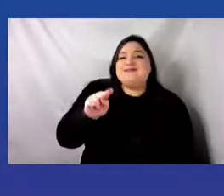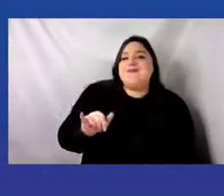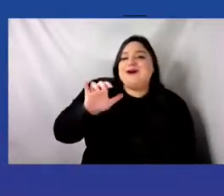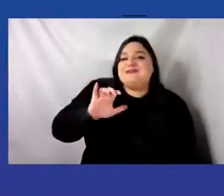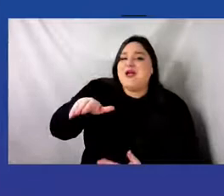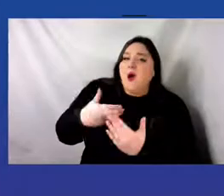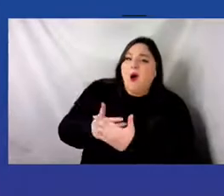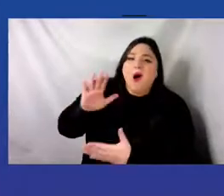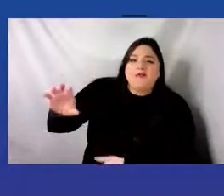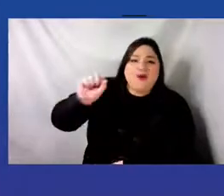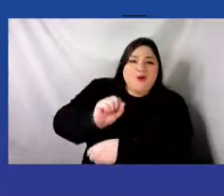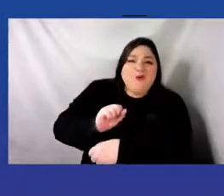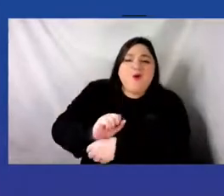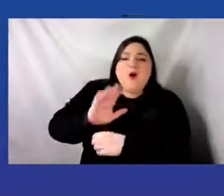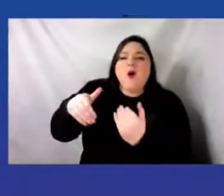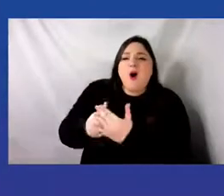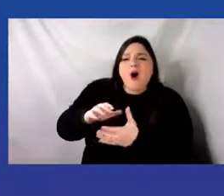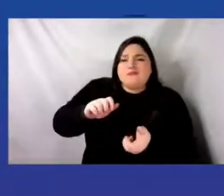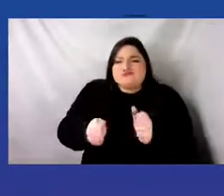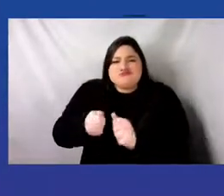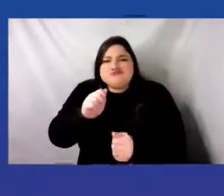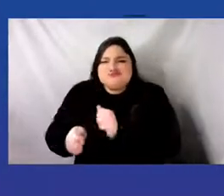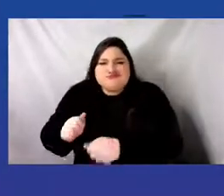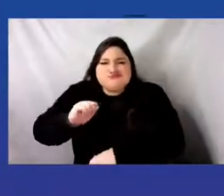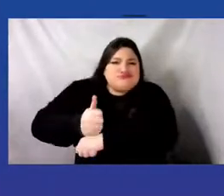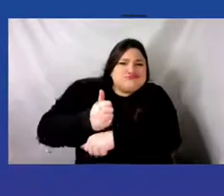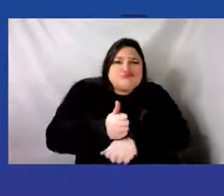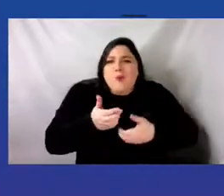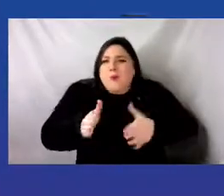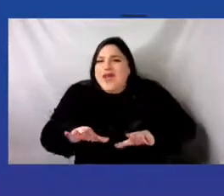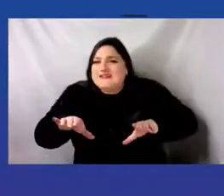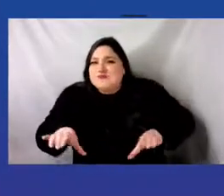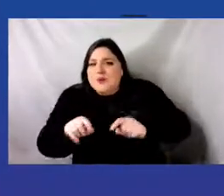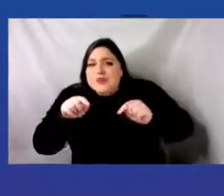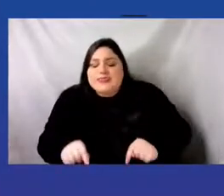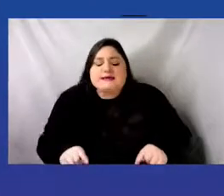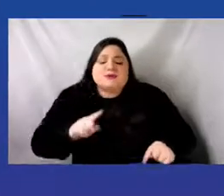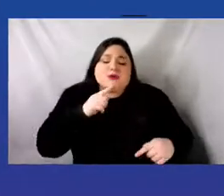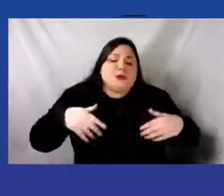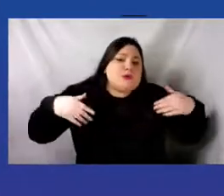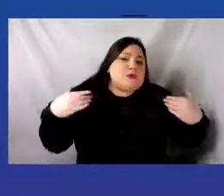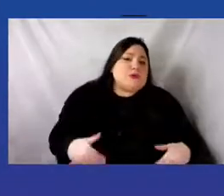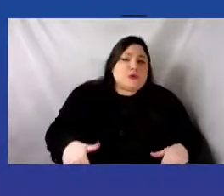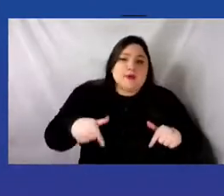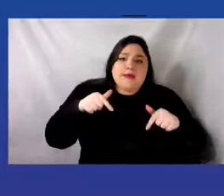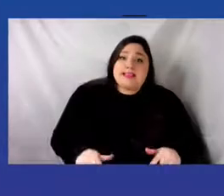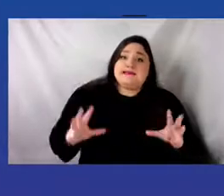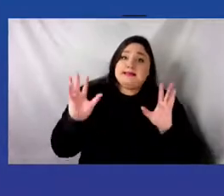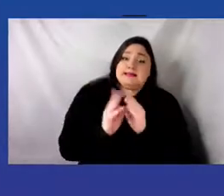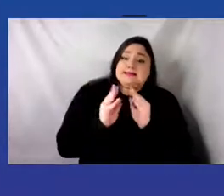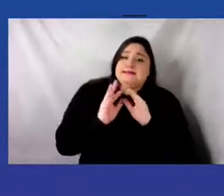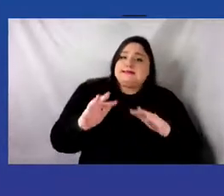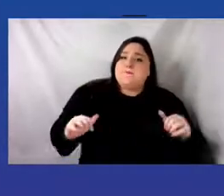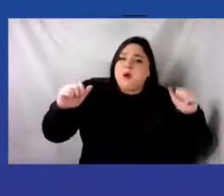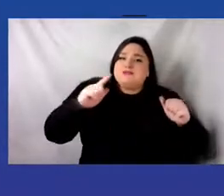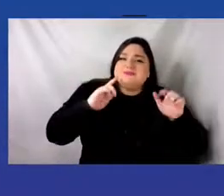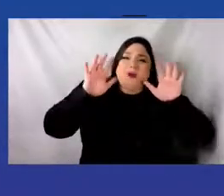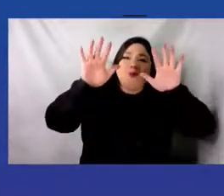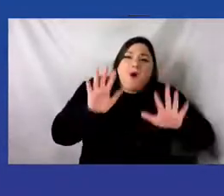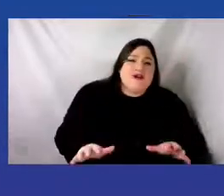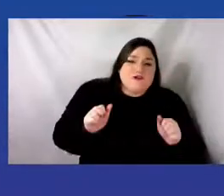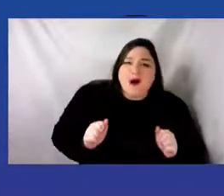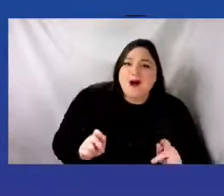configurations but I really think the symposium is an incredible opportunity to bring all these amazing people together from all these